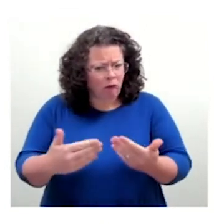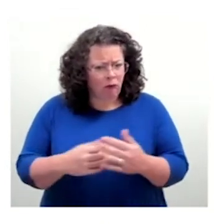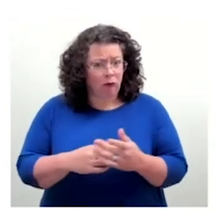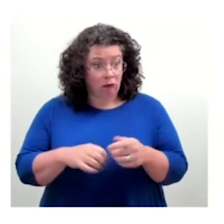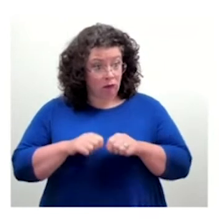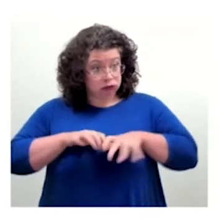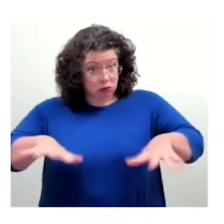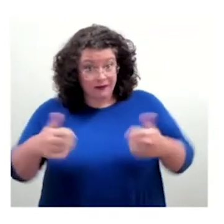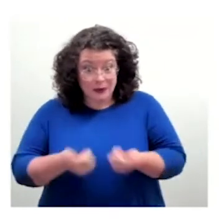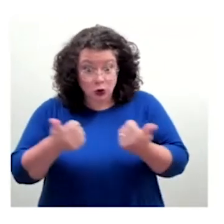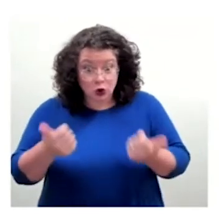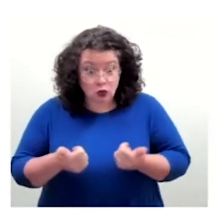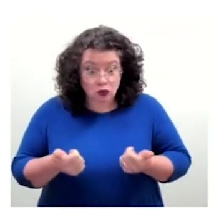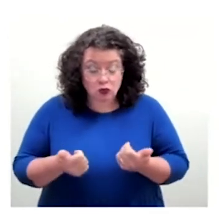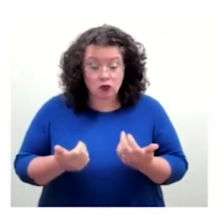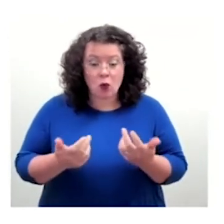That's you, David.